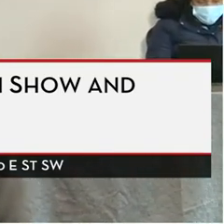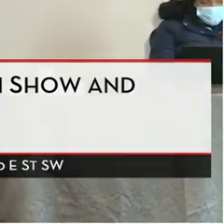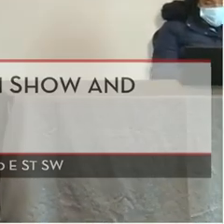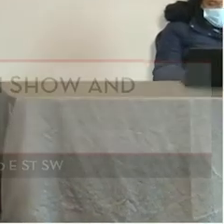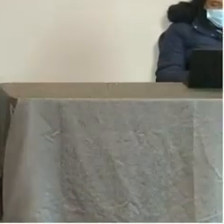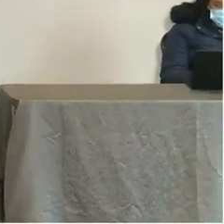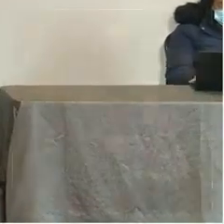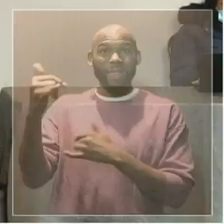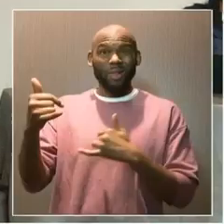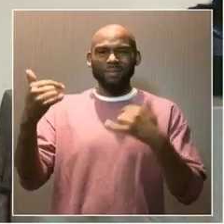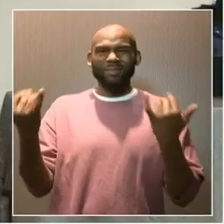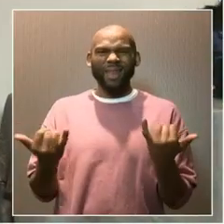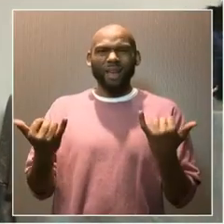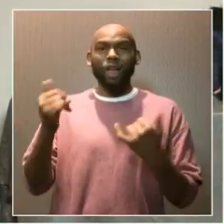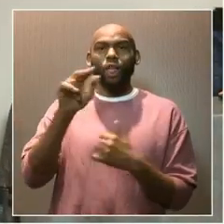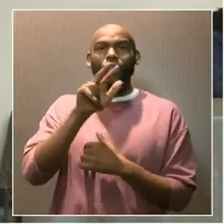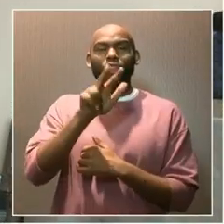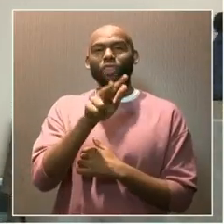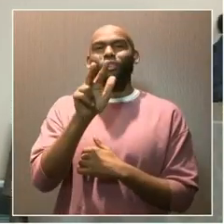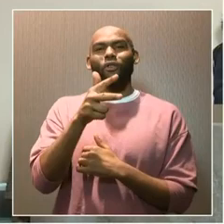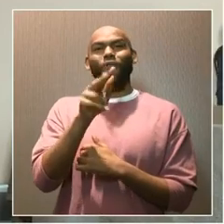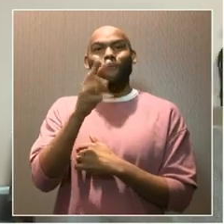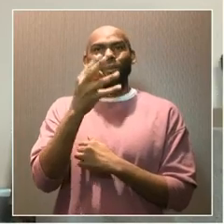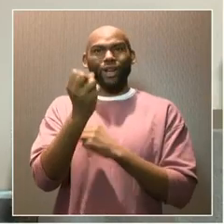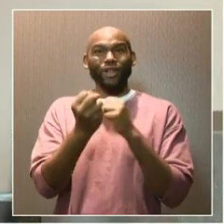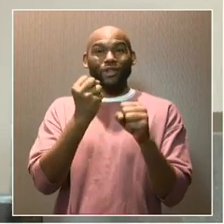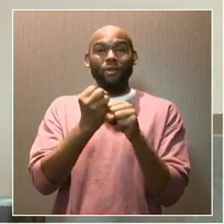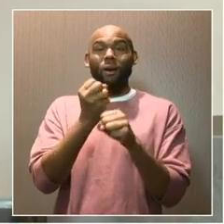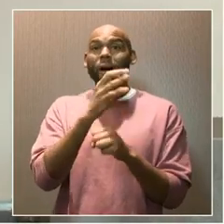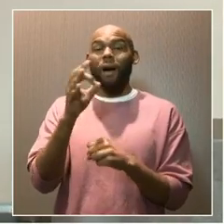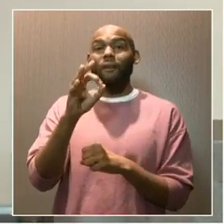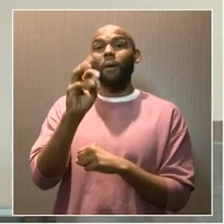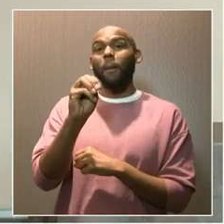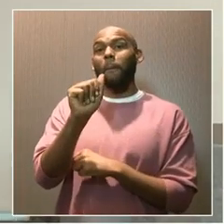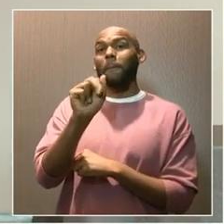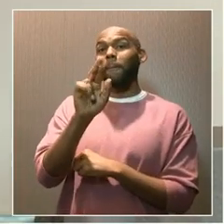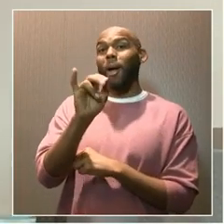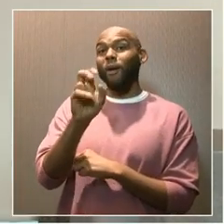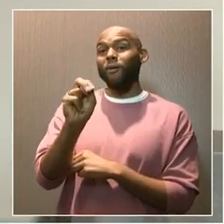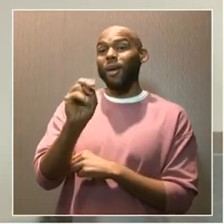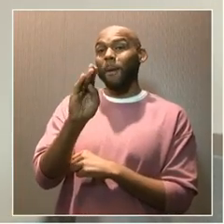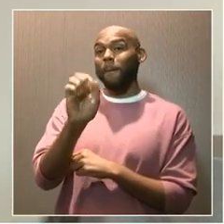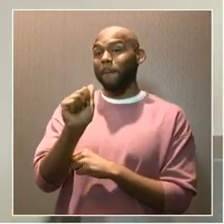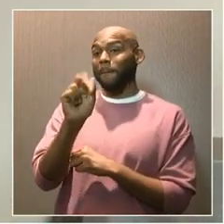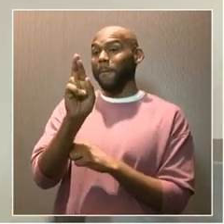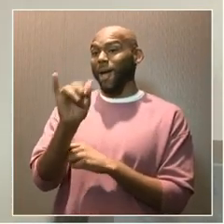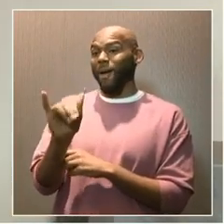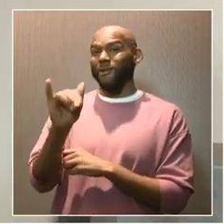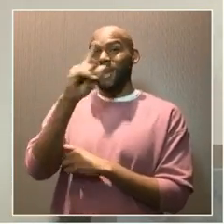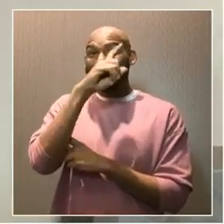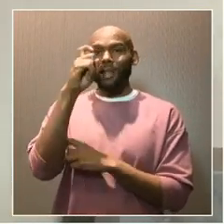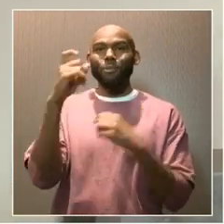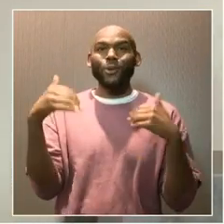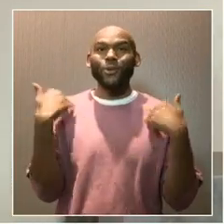launching the 43rd year of the Marion Barry Summer Youth Employment Program.